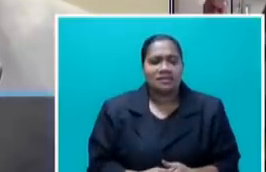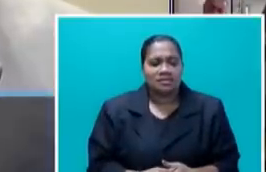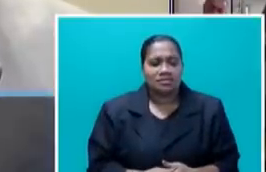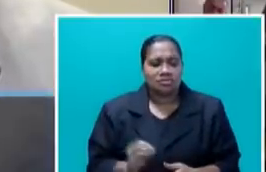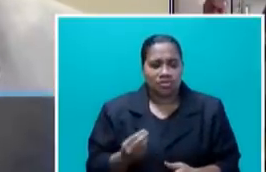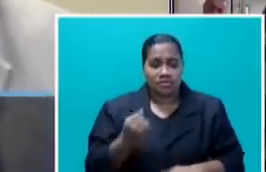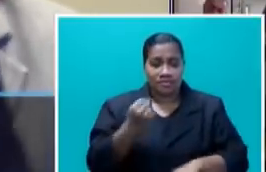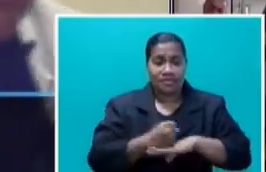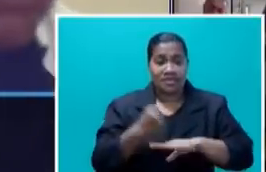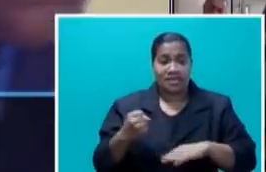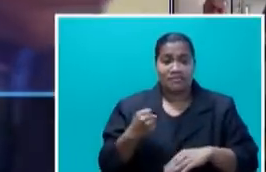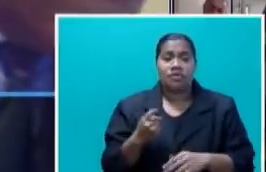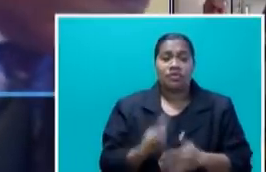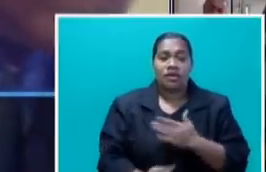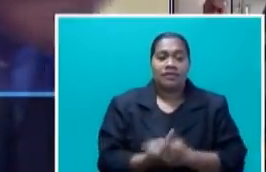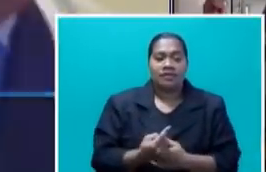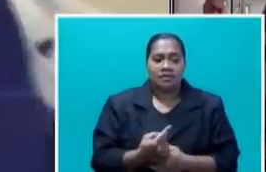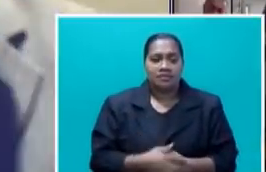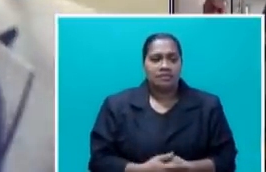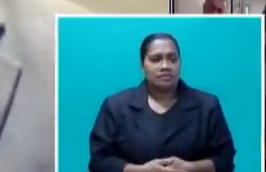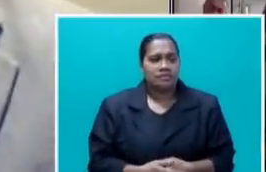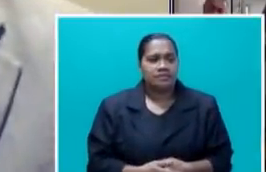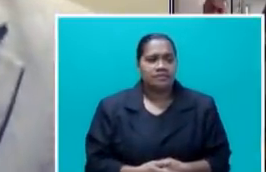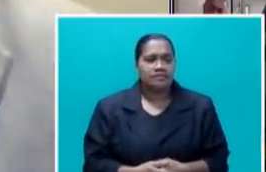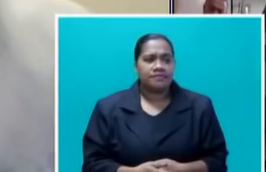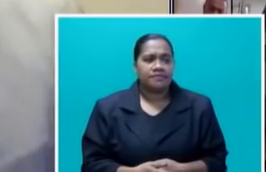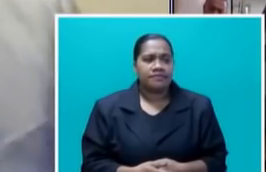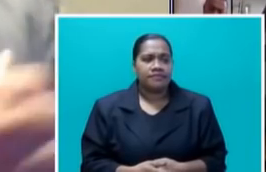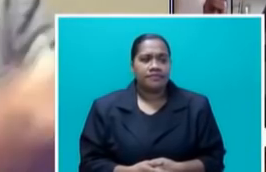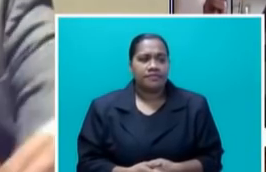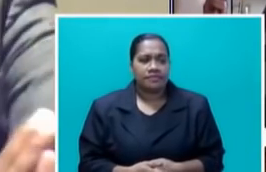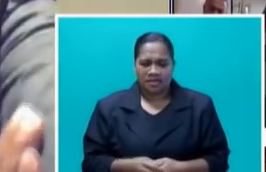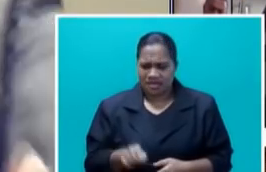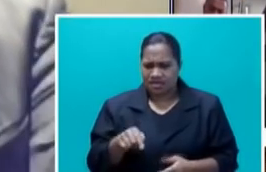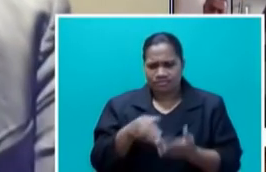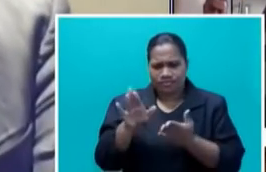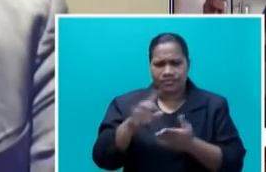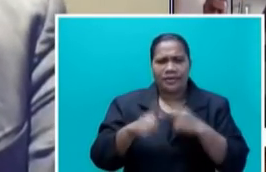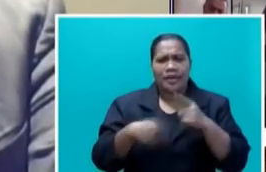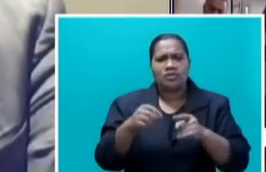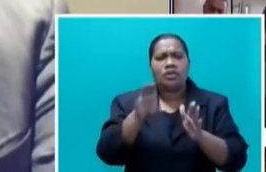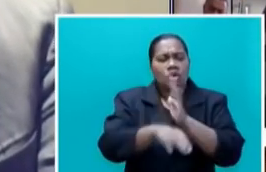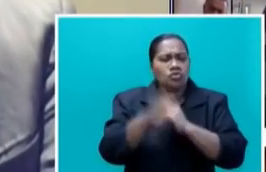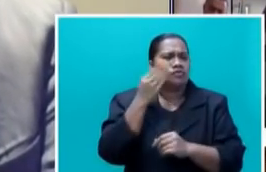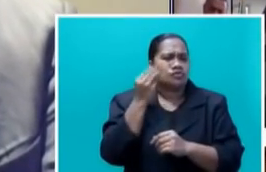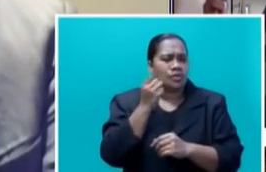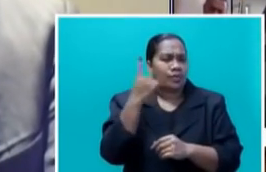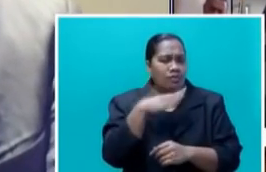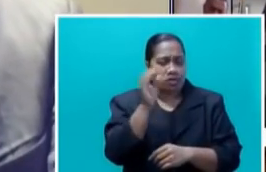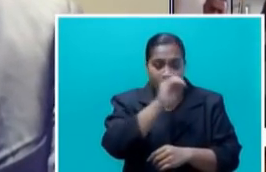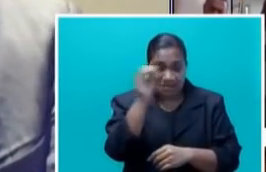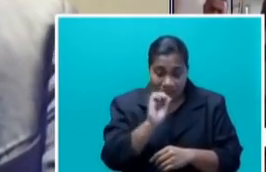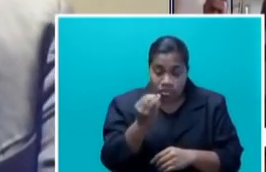has endorsed the rice in the price of sugar by 100%. So my question is, if he understands people